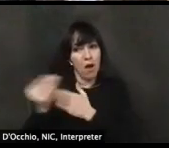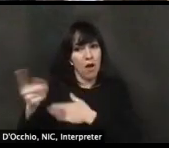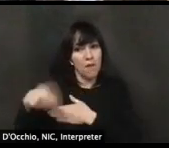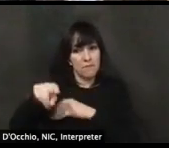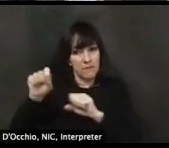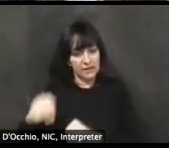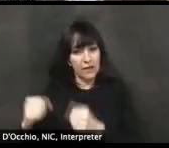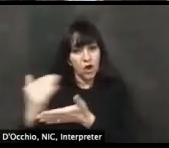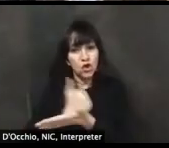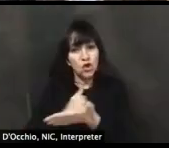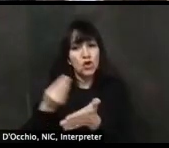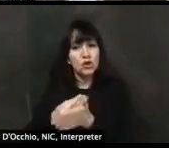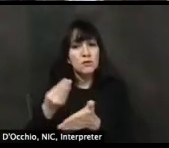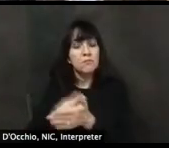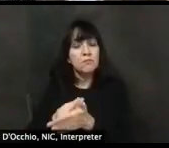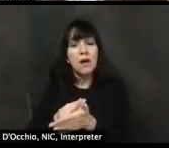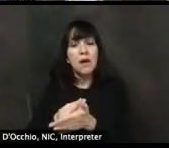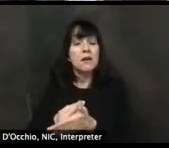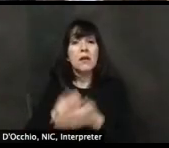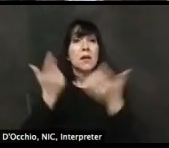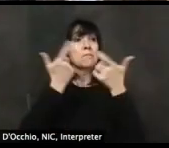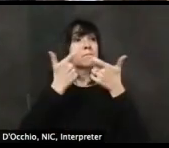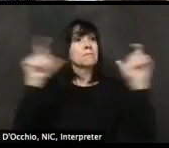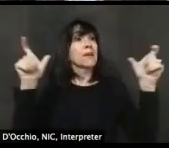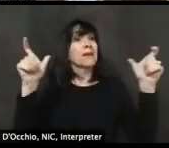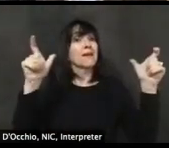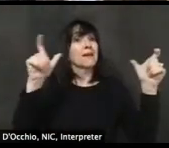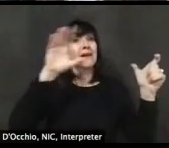and how they're, uh, involved in any way?